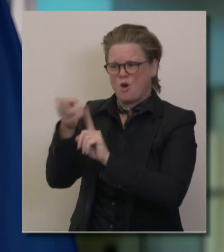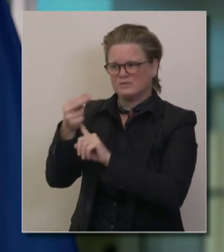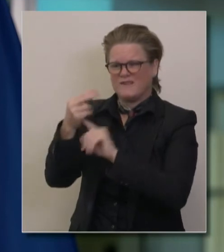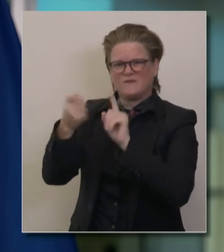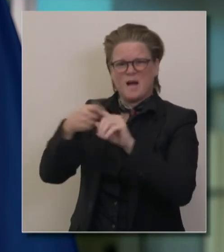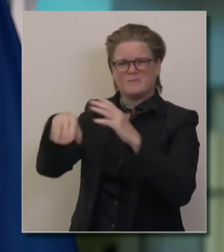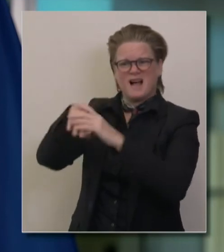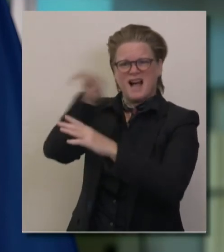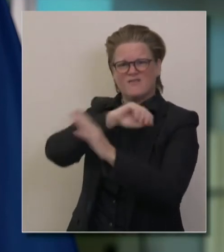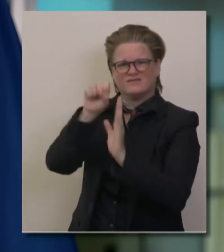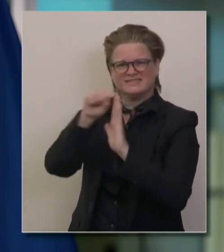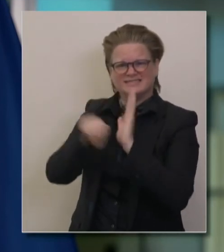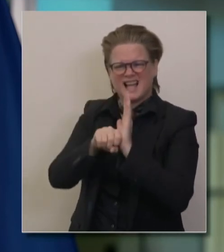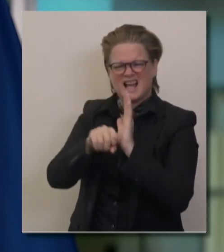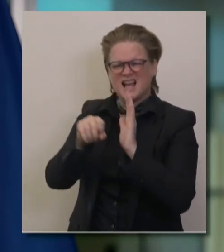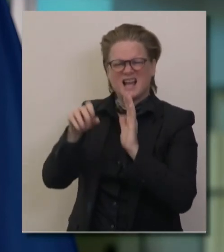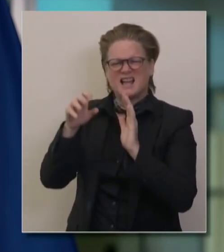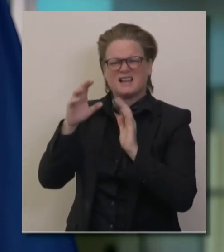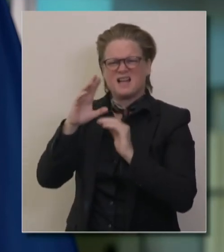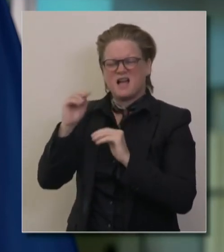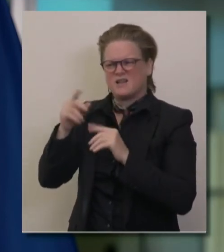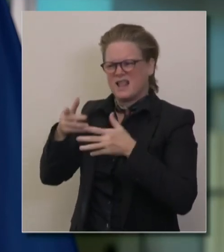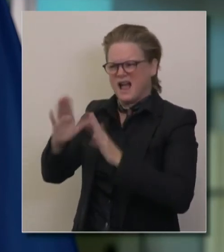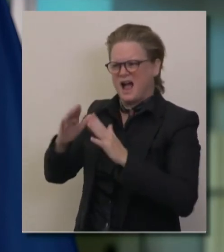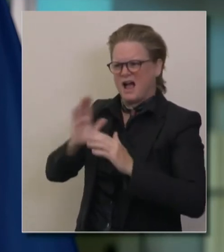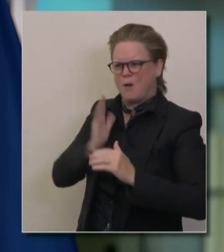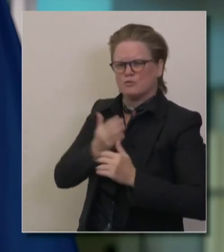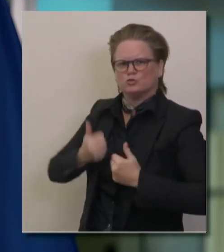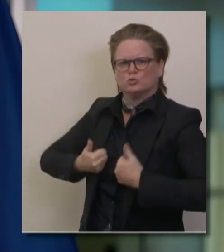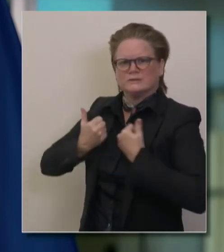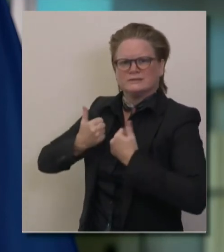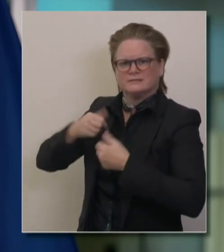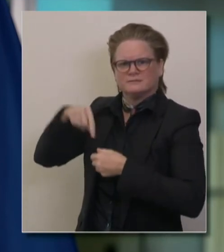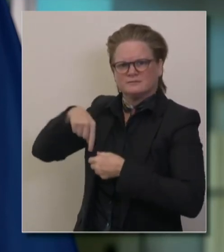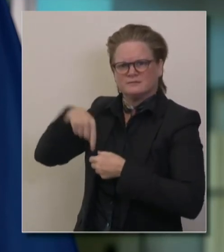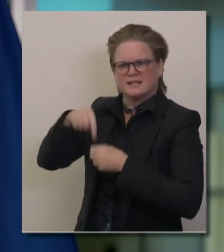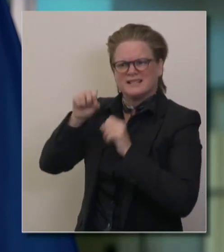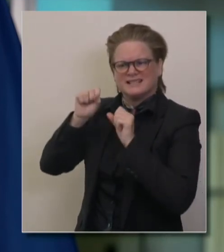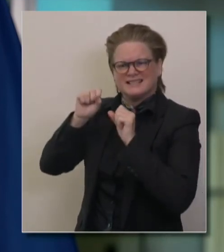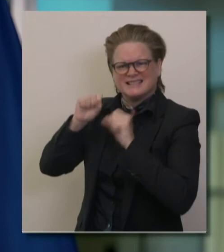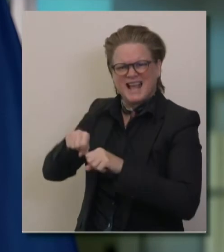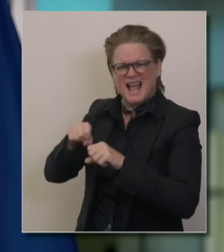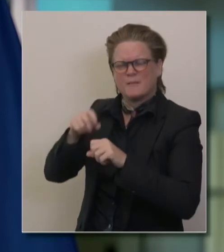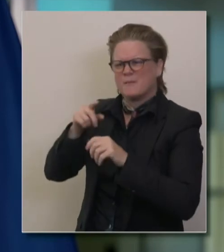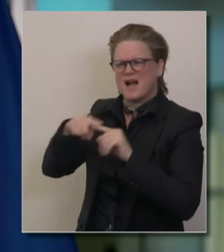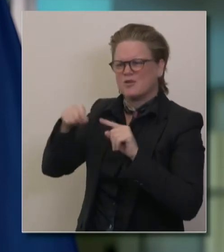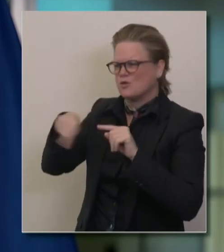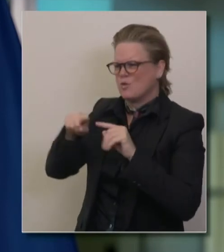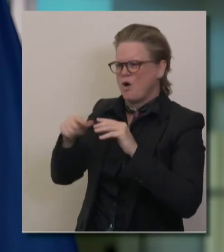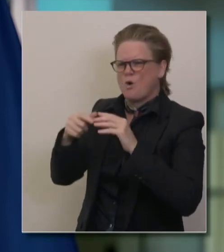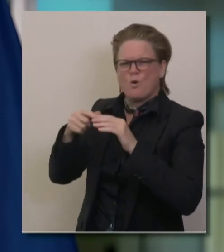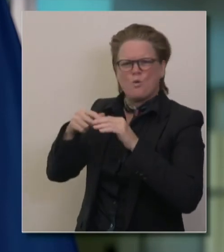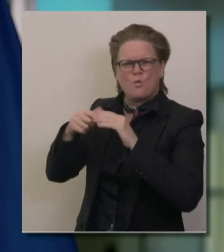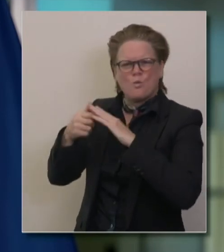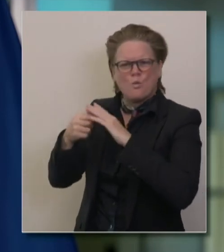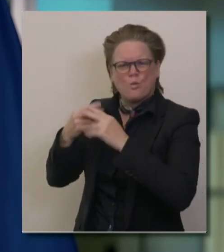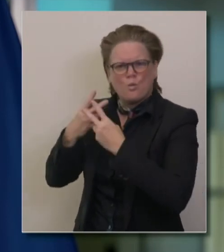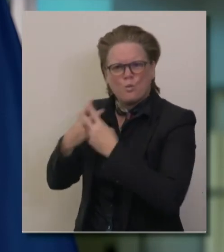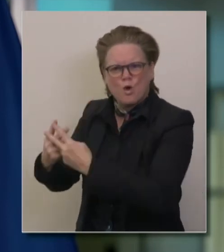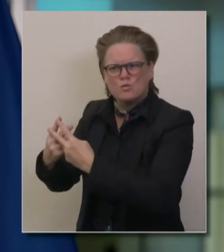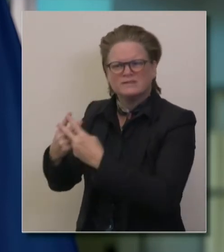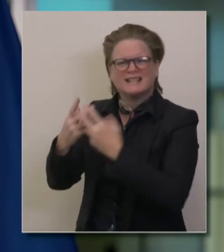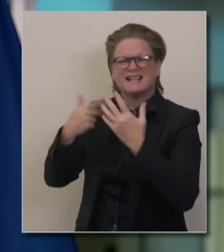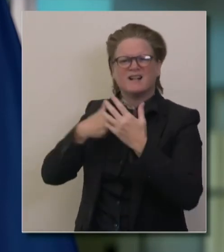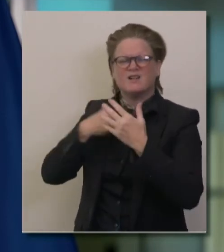that's certainly, well, not confusing the context of the order that we just put out. In these five regions in the state, if you fall below the 15